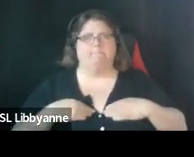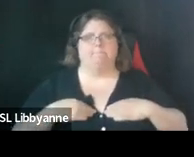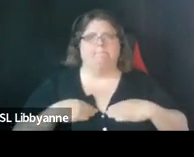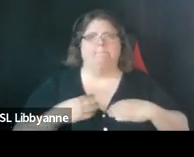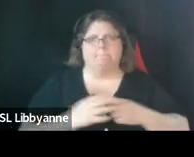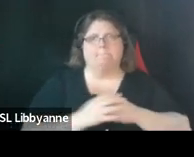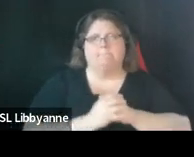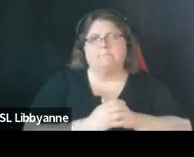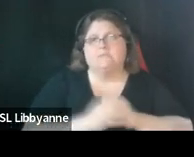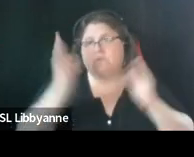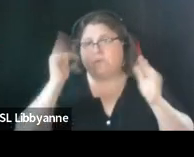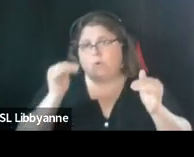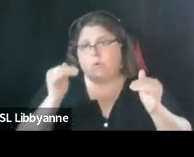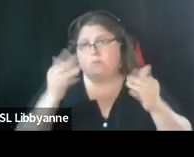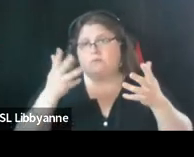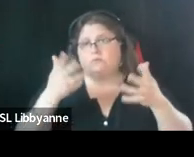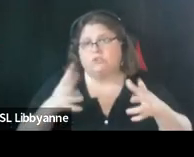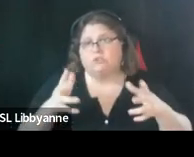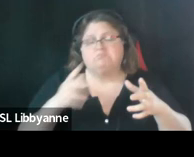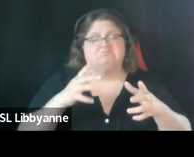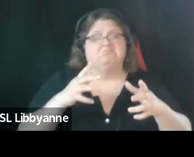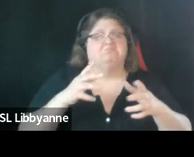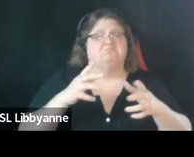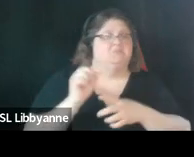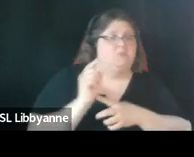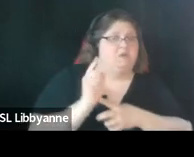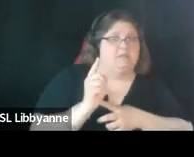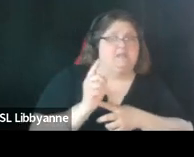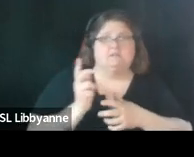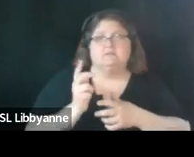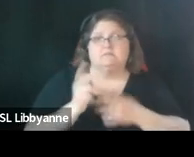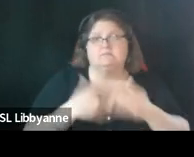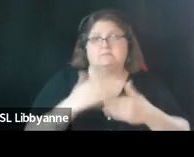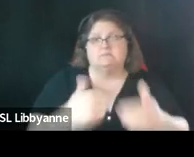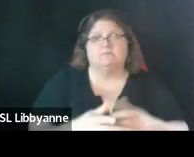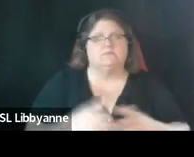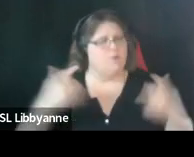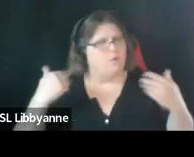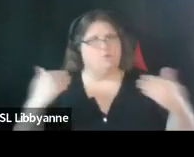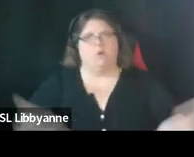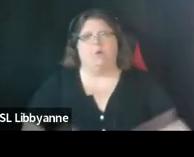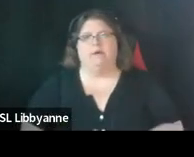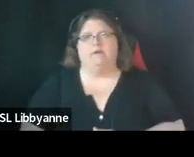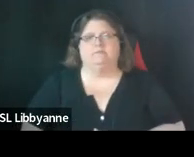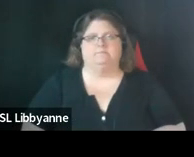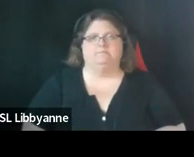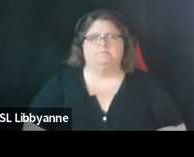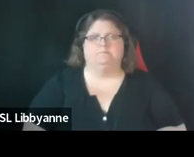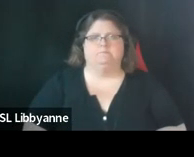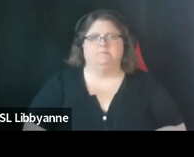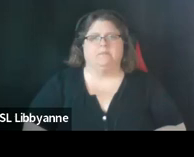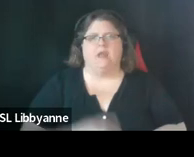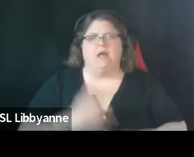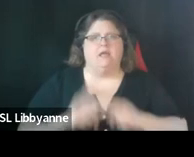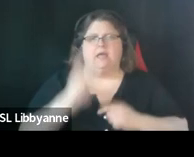will get that done in the next 20 minutes or so here we go i can't see screens